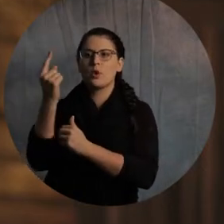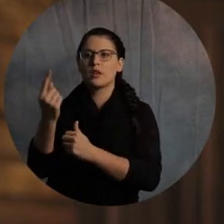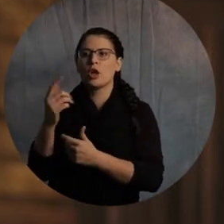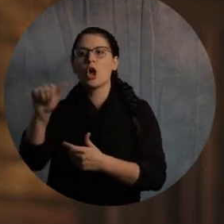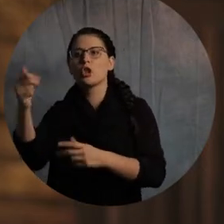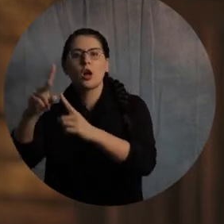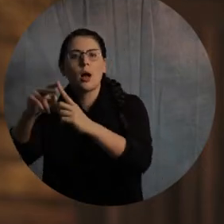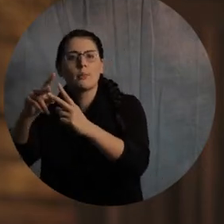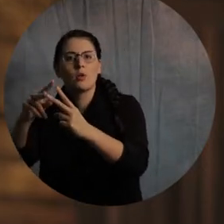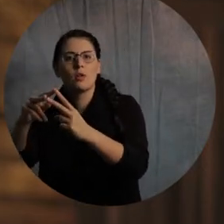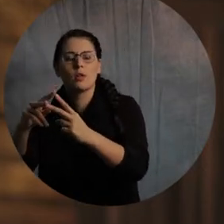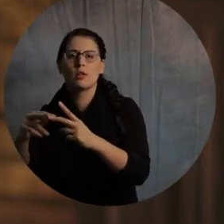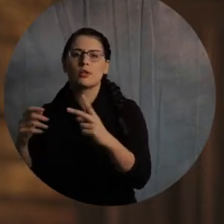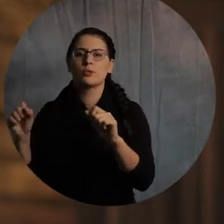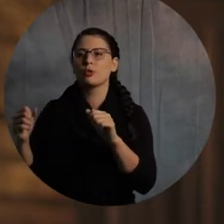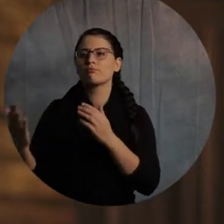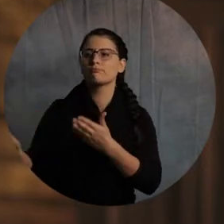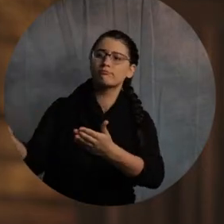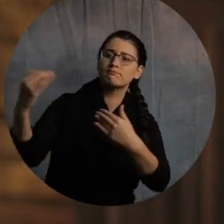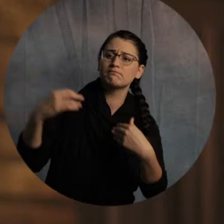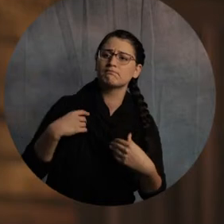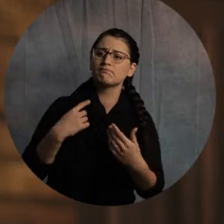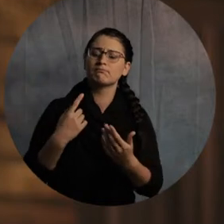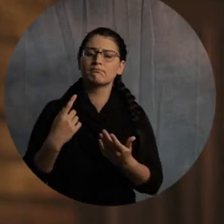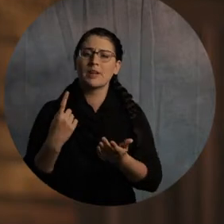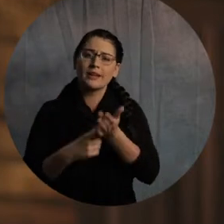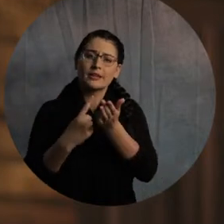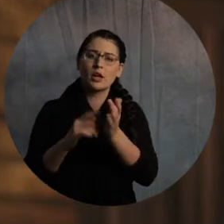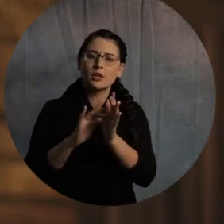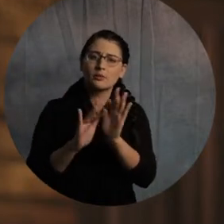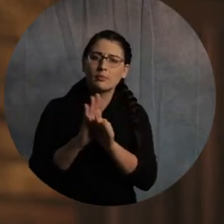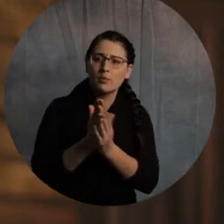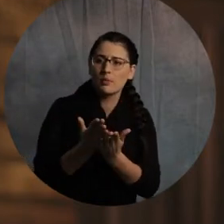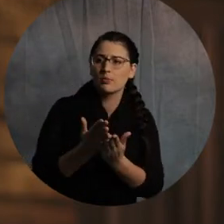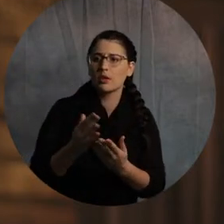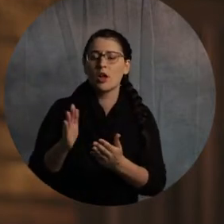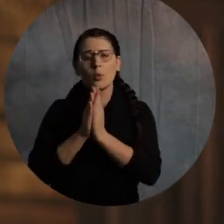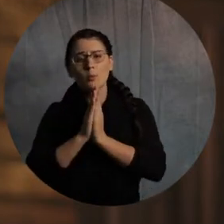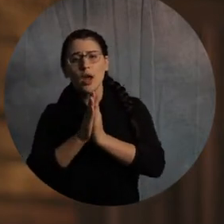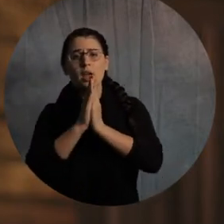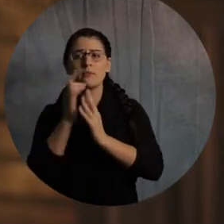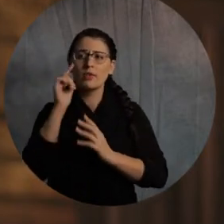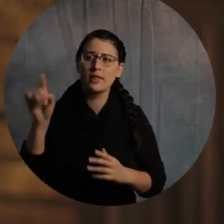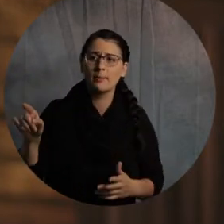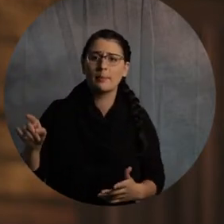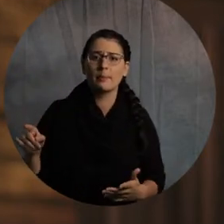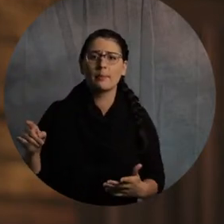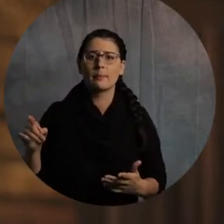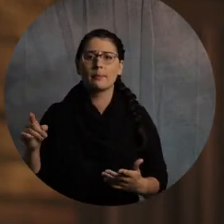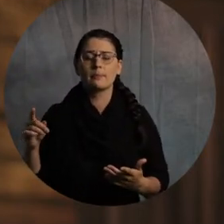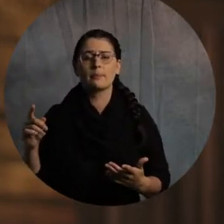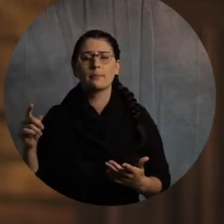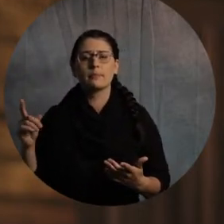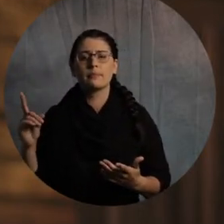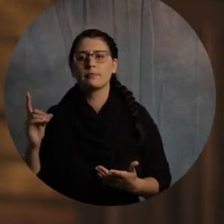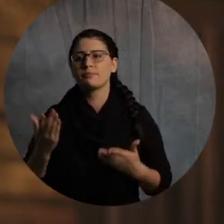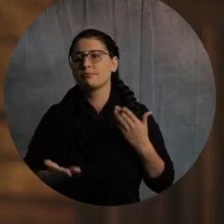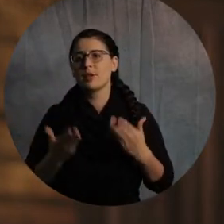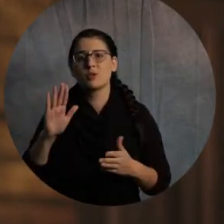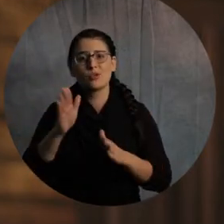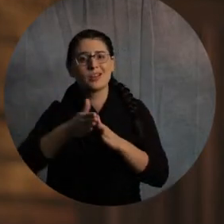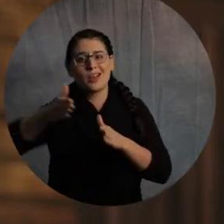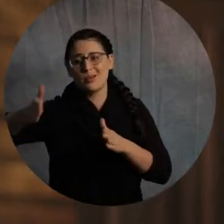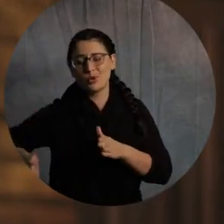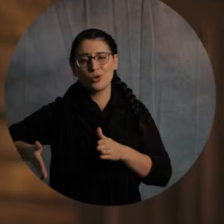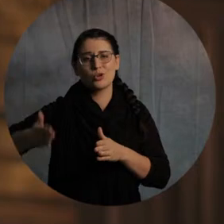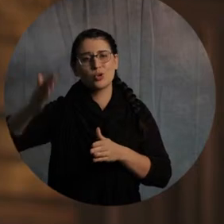them over to play whatever the latest cool game is to play. But you're literally praying for them to know and follow Jesus Christ. Maybe it's a neighbor that you